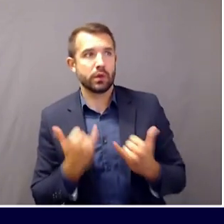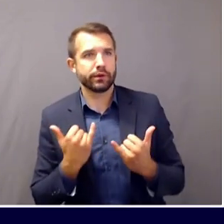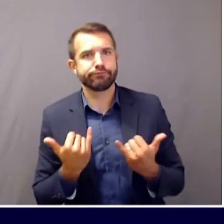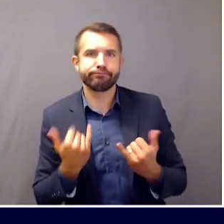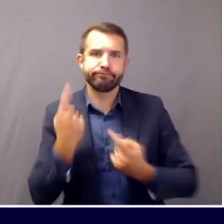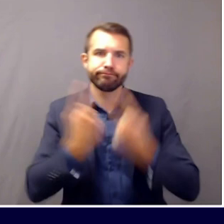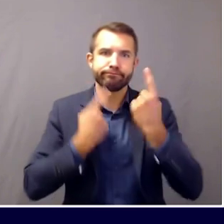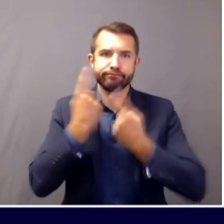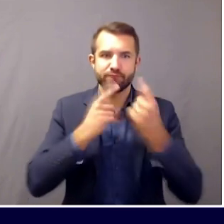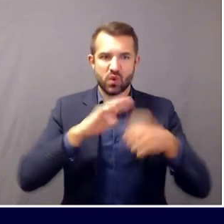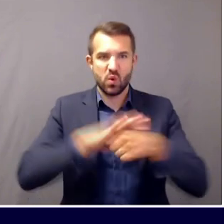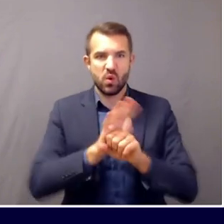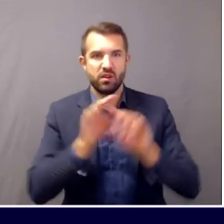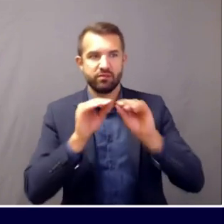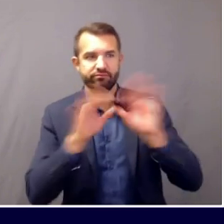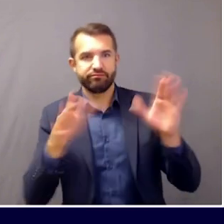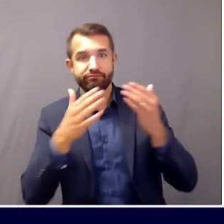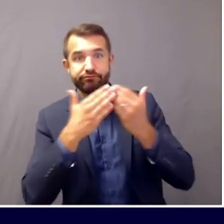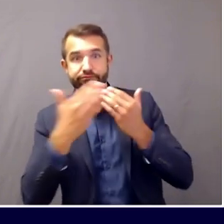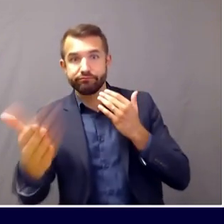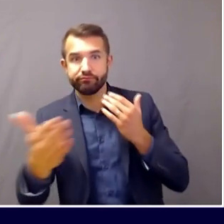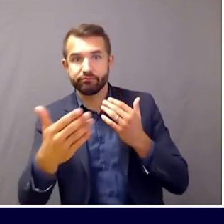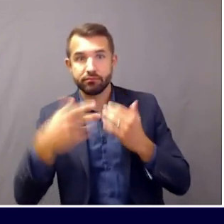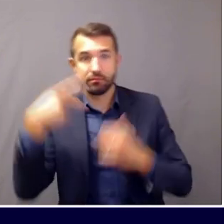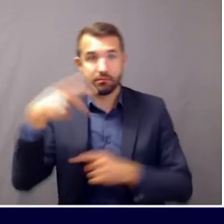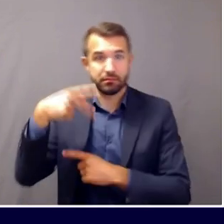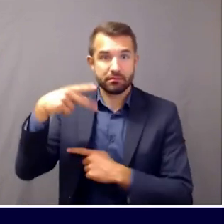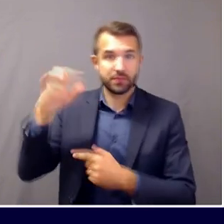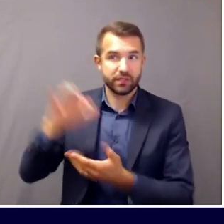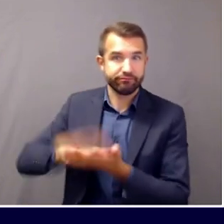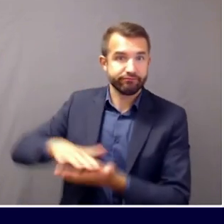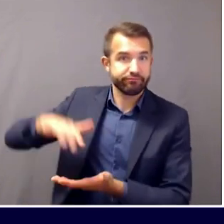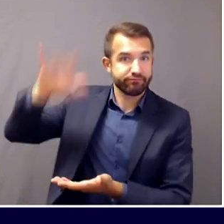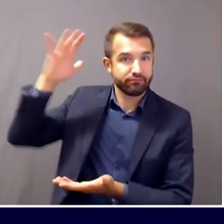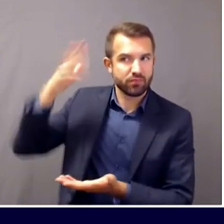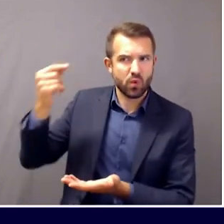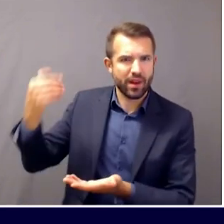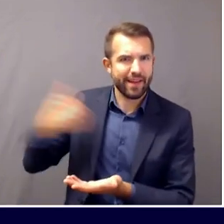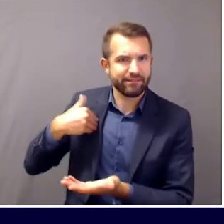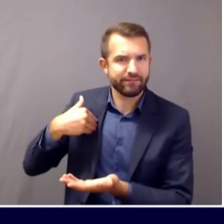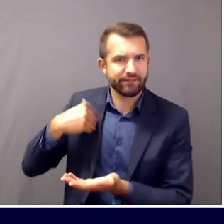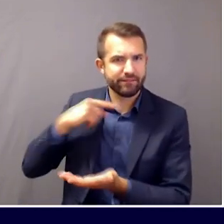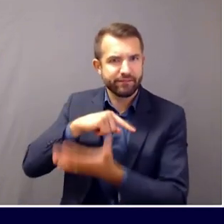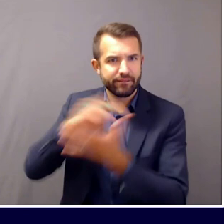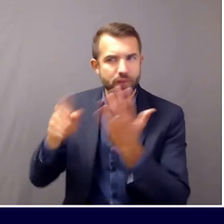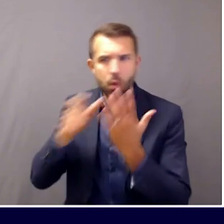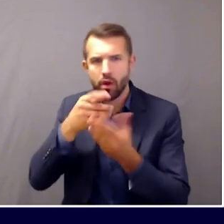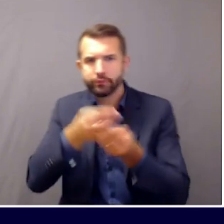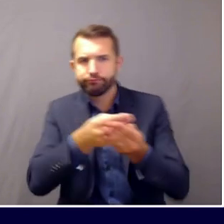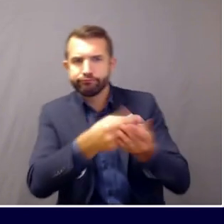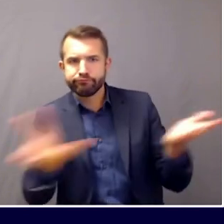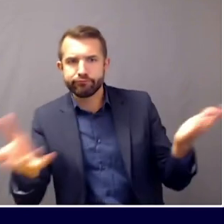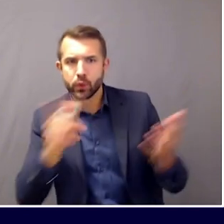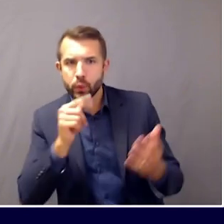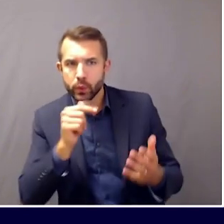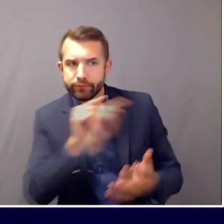take a look at our PPE, both our supplies as well as how we're distributing it, but that's how we got to where we are.